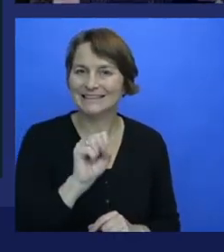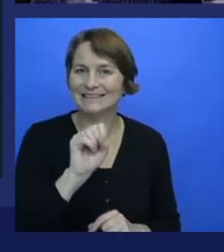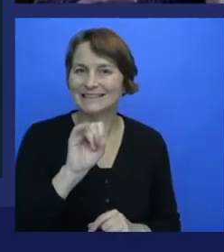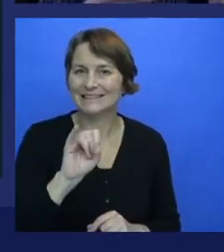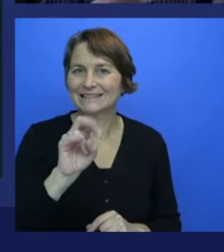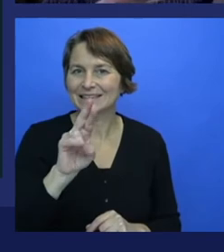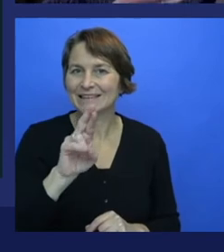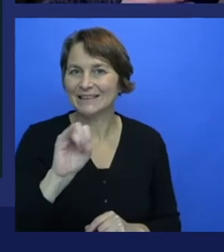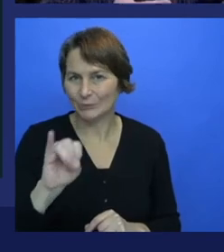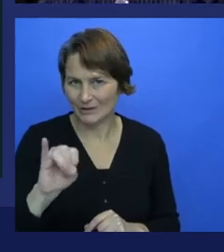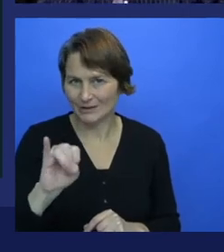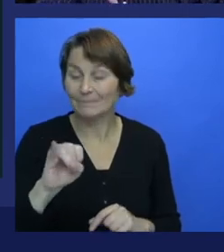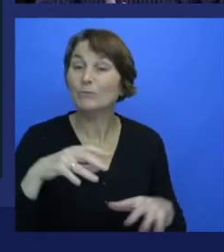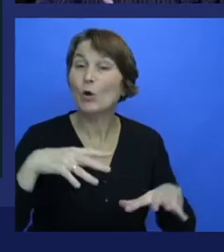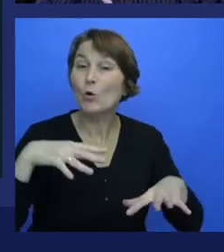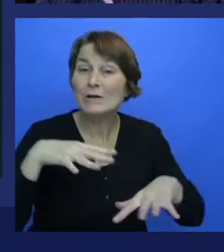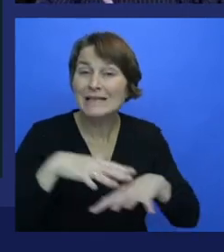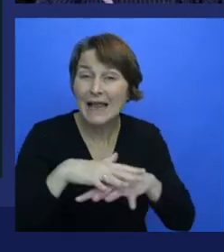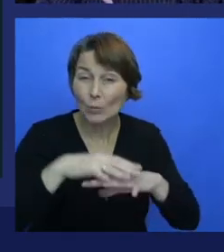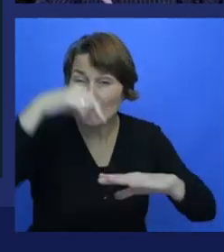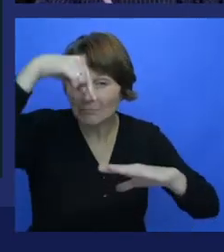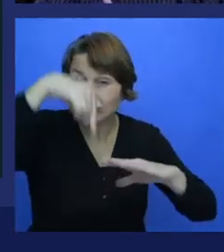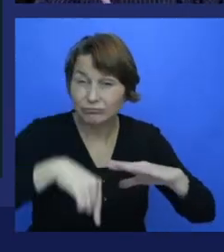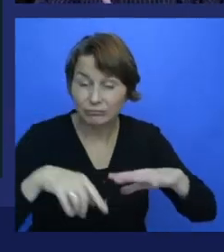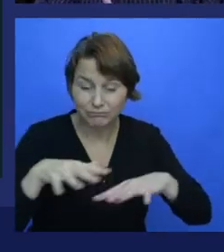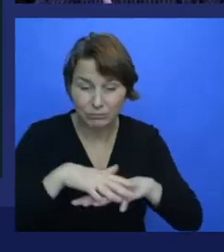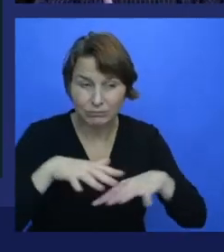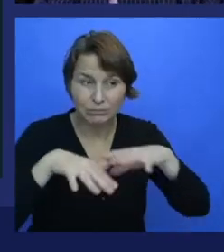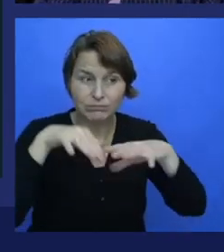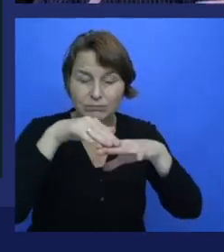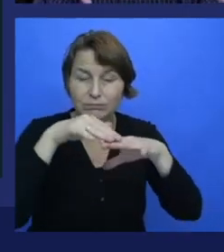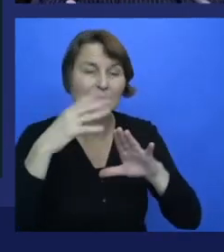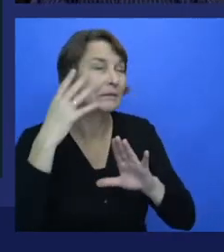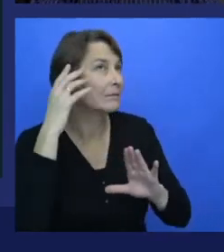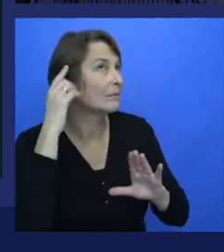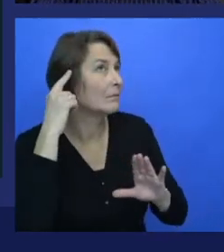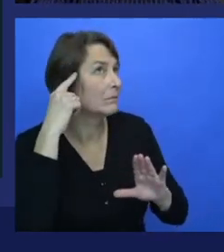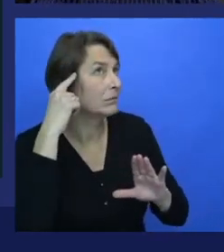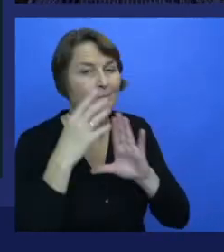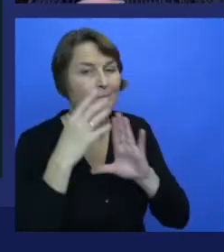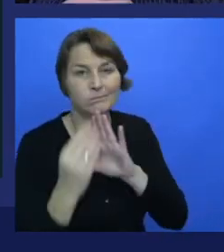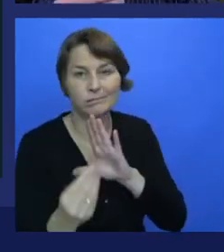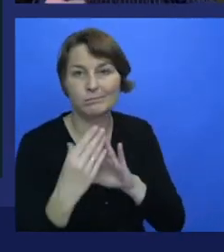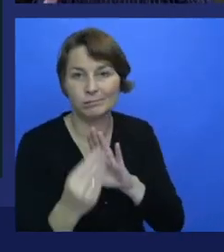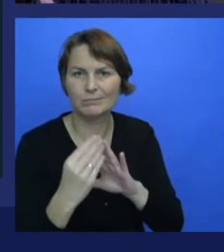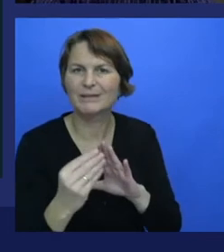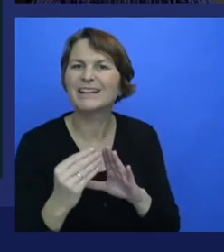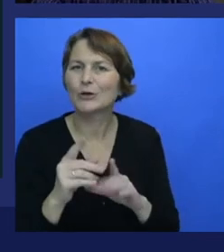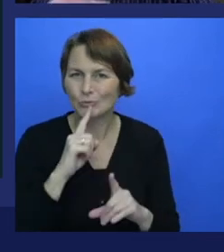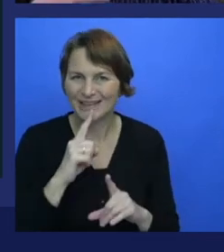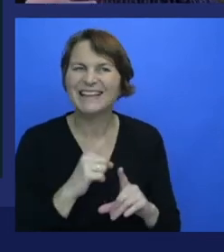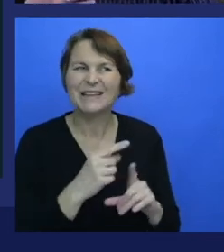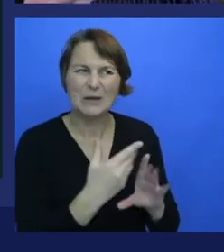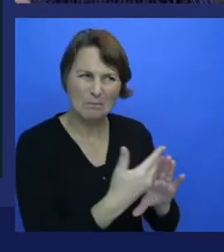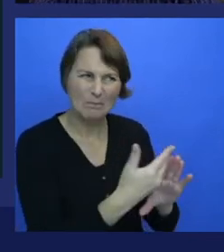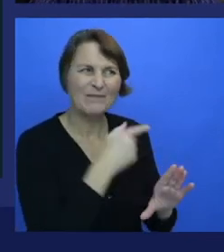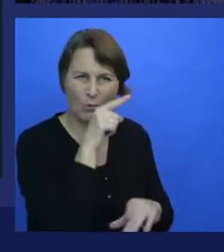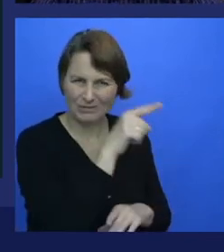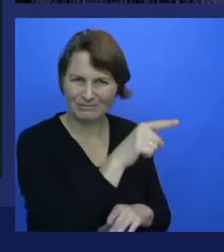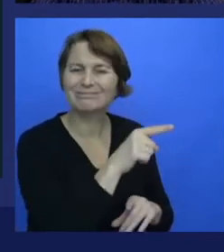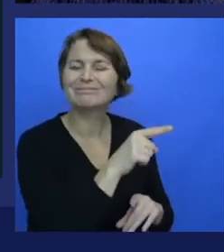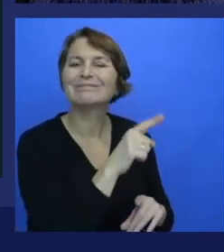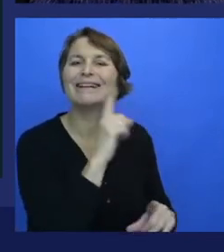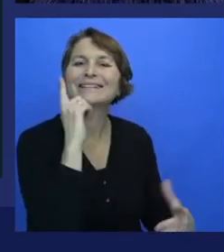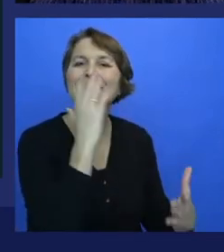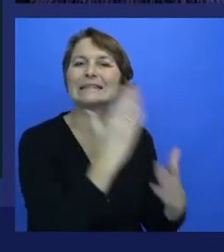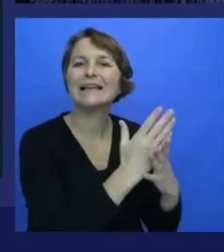voice recognition had existed for years before this. But it was much more that decision tree model. And it required a lot of training. It was much more difficult